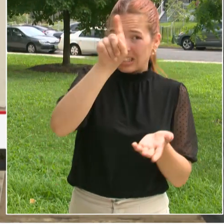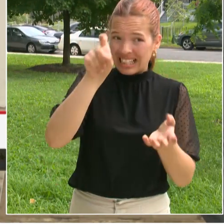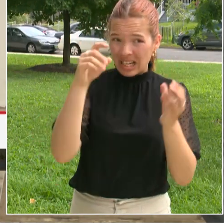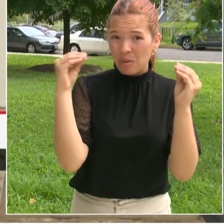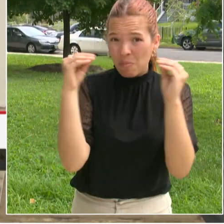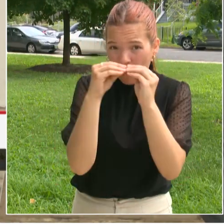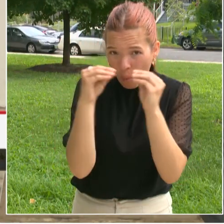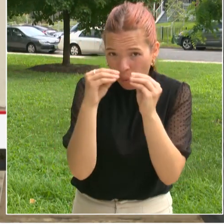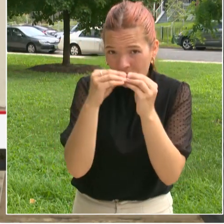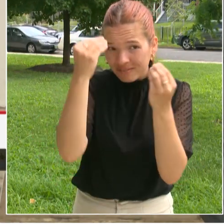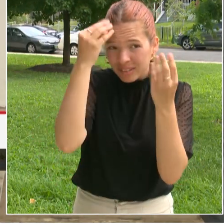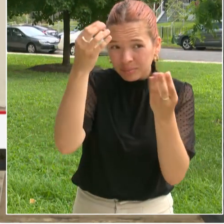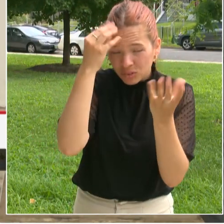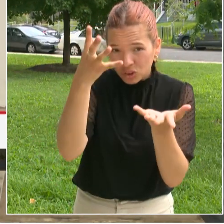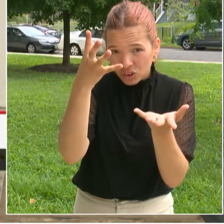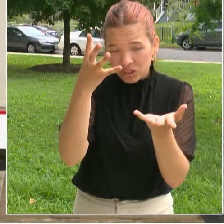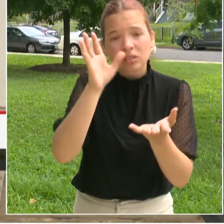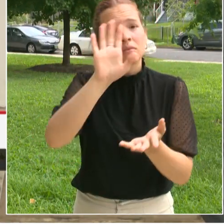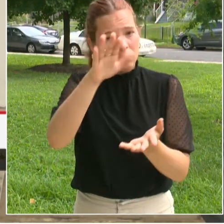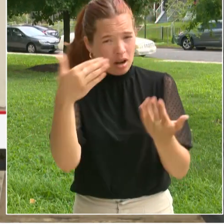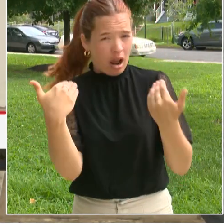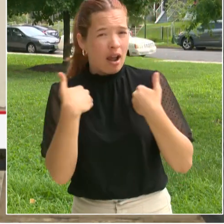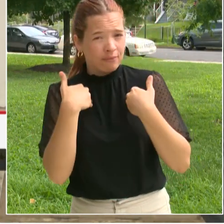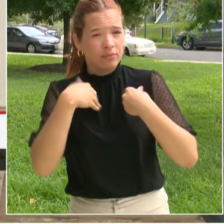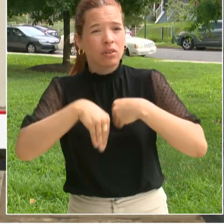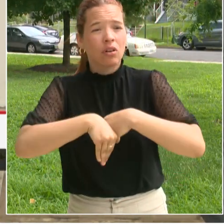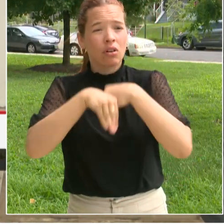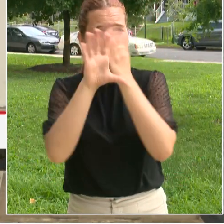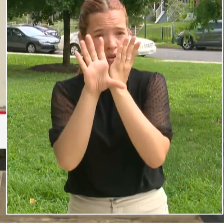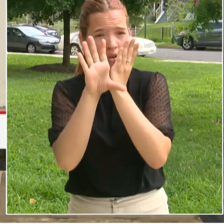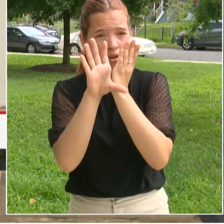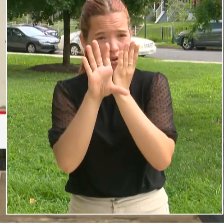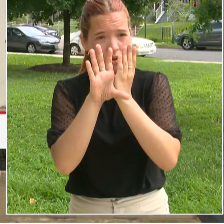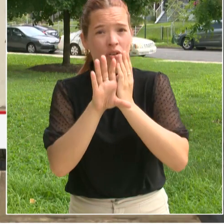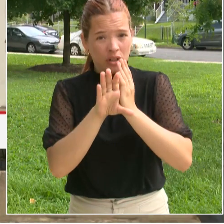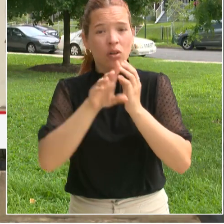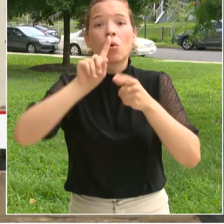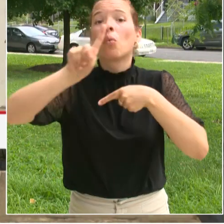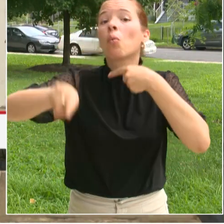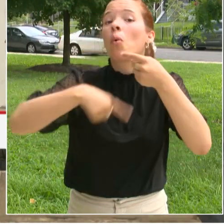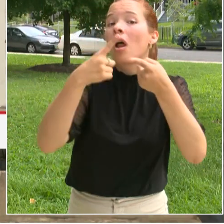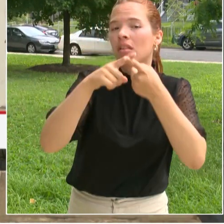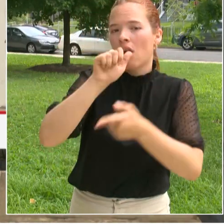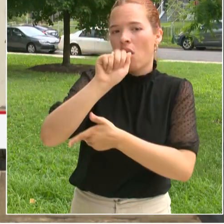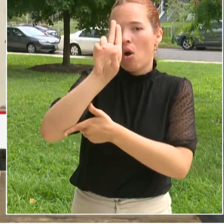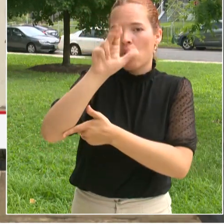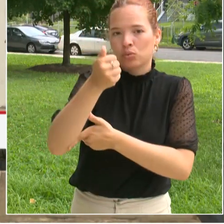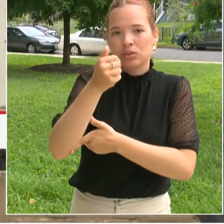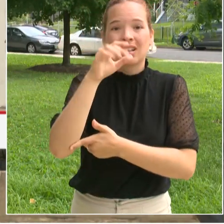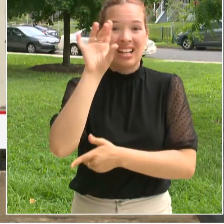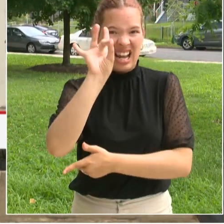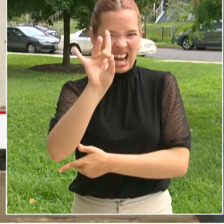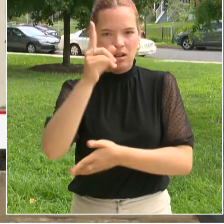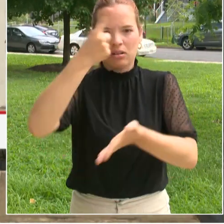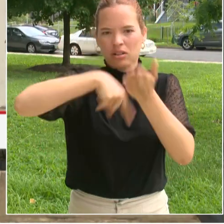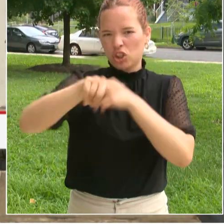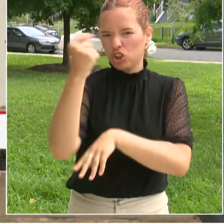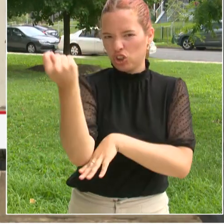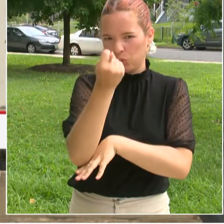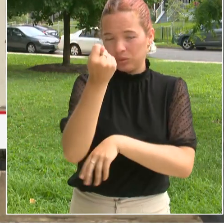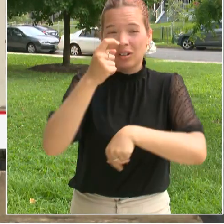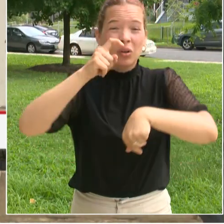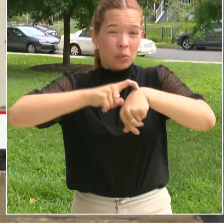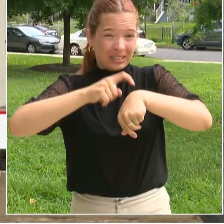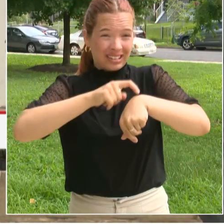6 p.m. And you'll be able to get updates on school health and all of the things that you need around the school health